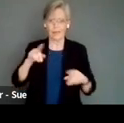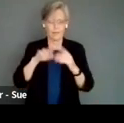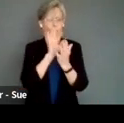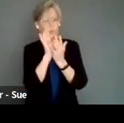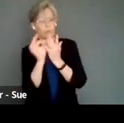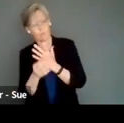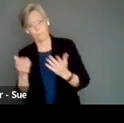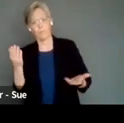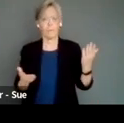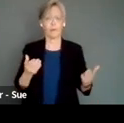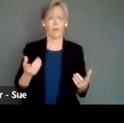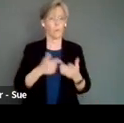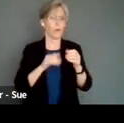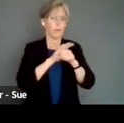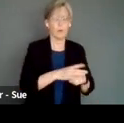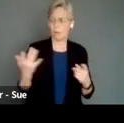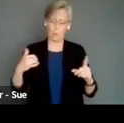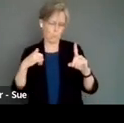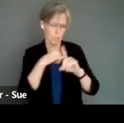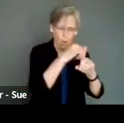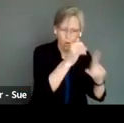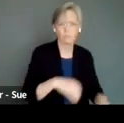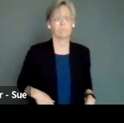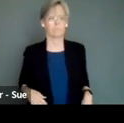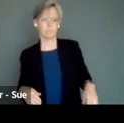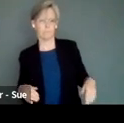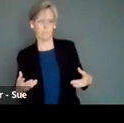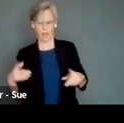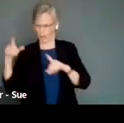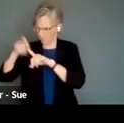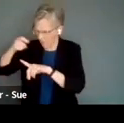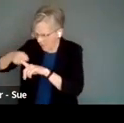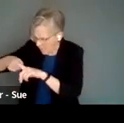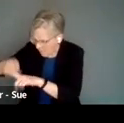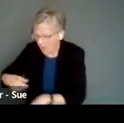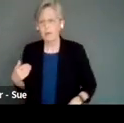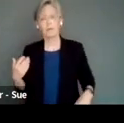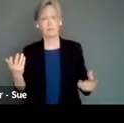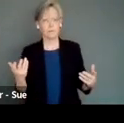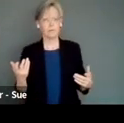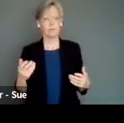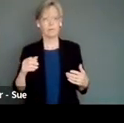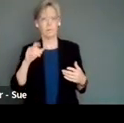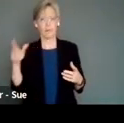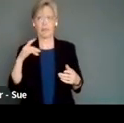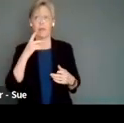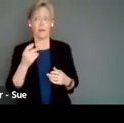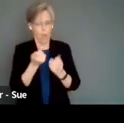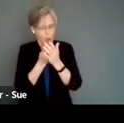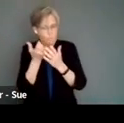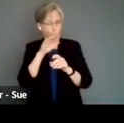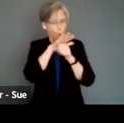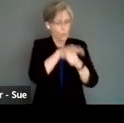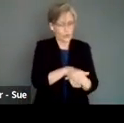Maybe, what's oppression? Bullying, feeling, getting picked on. So, but you don't take the oppression part out of it because